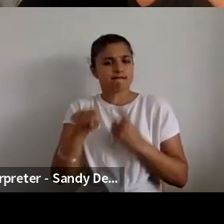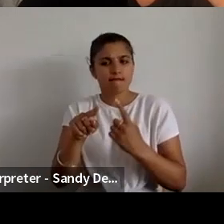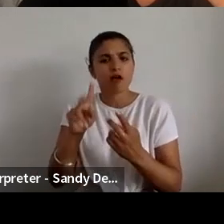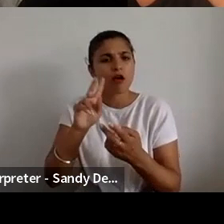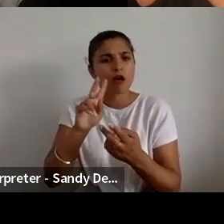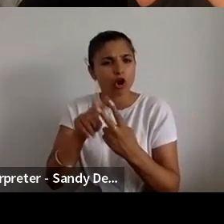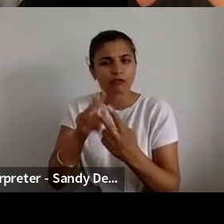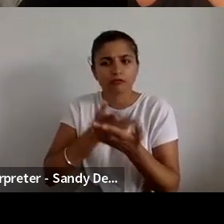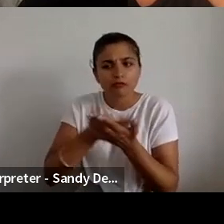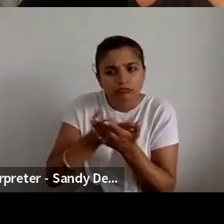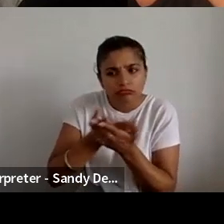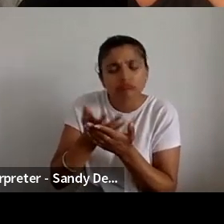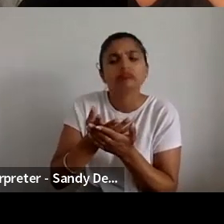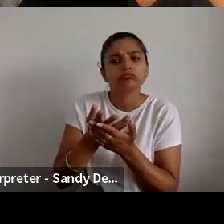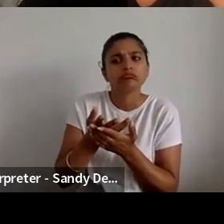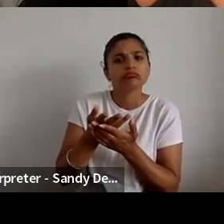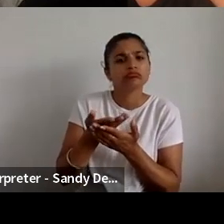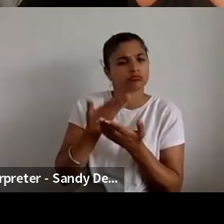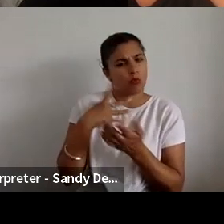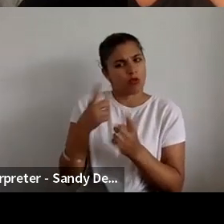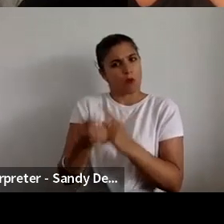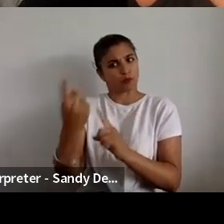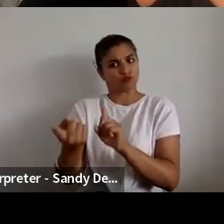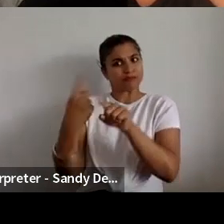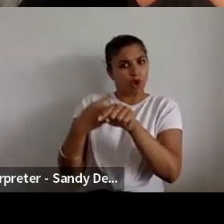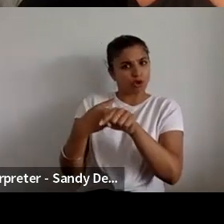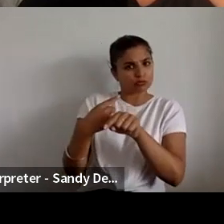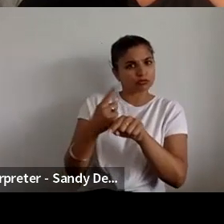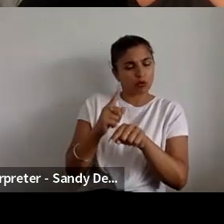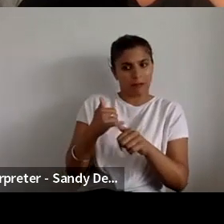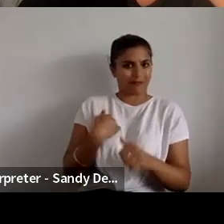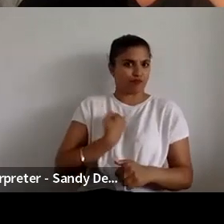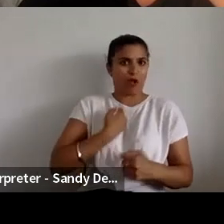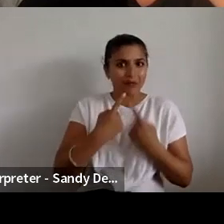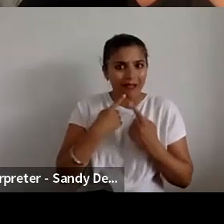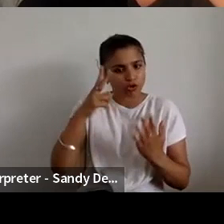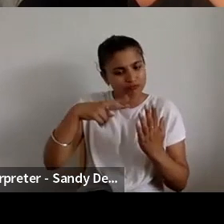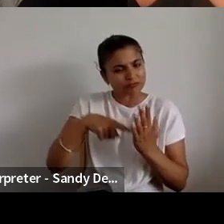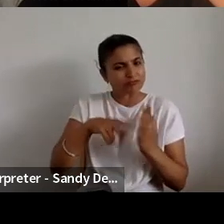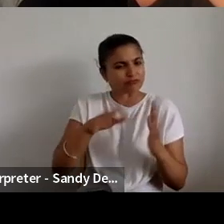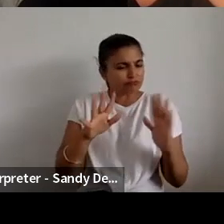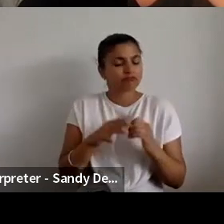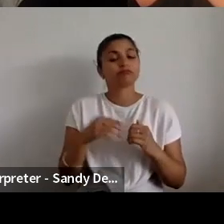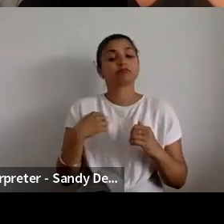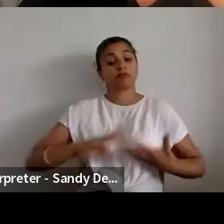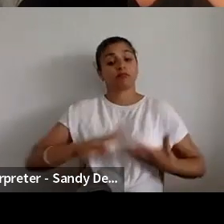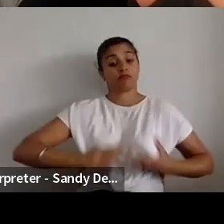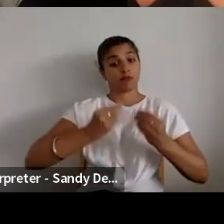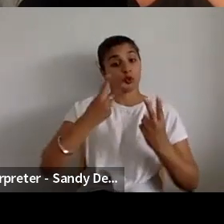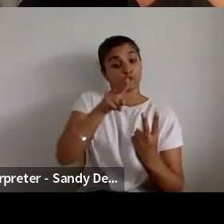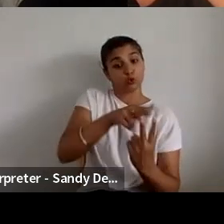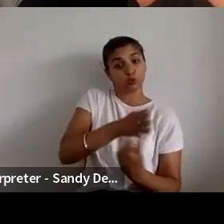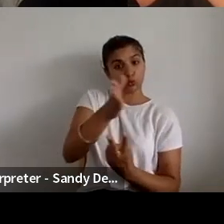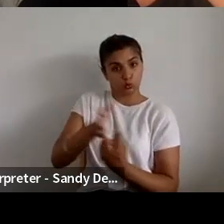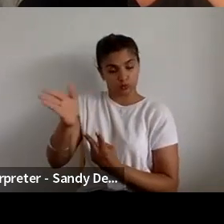you know, let us know that they were or that we'd misread the application. And we created two lists, one for, we had eight